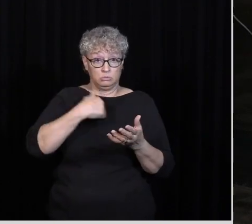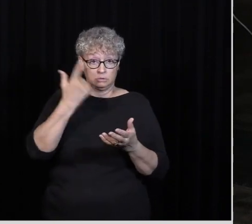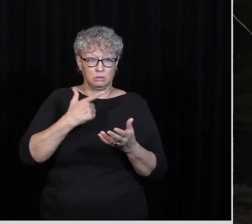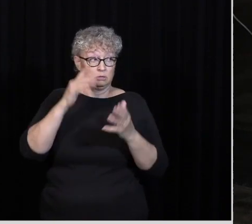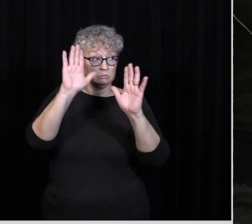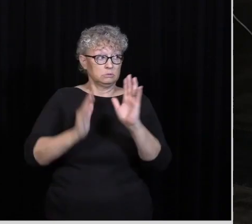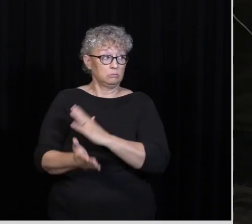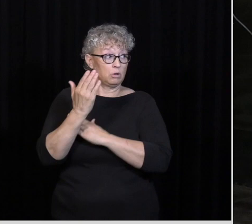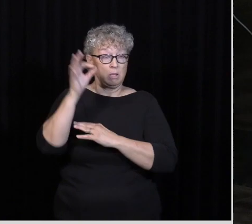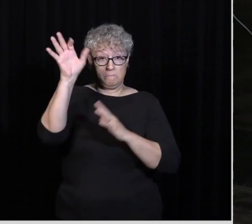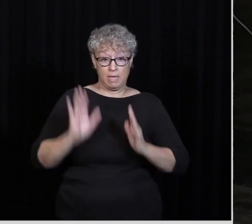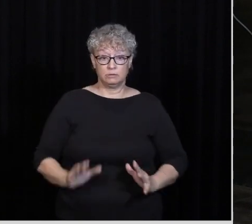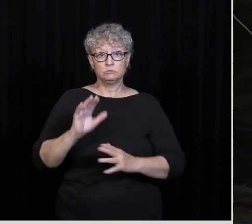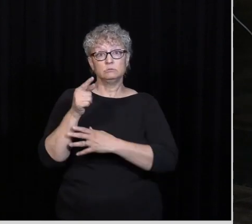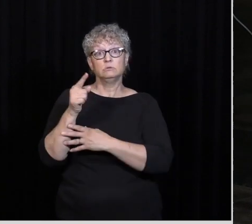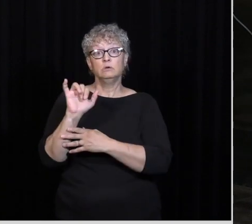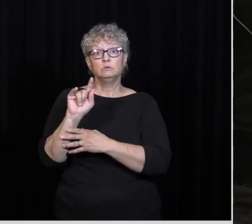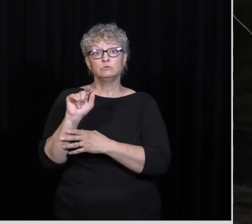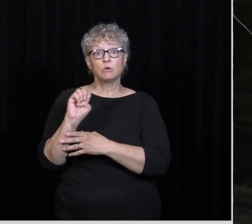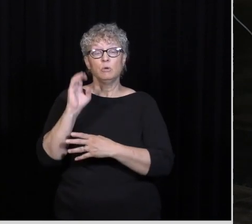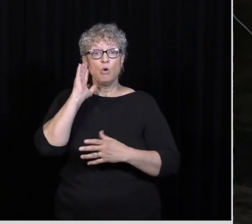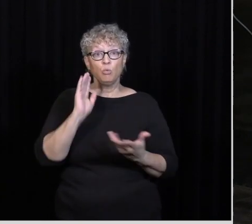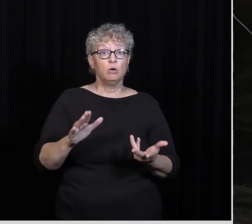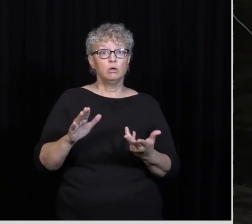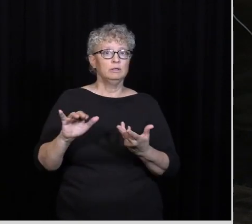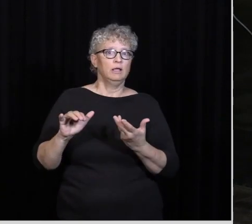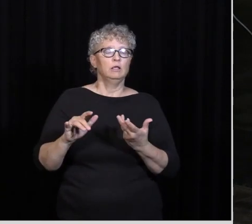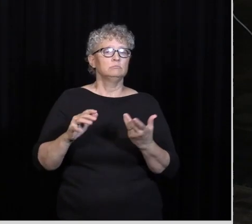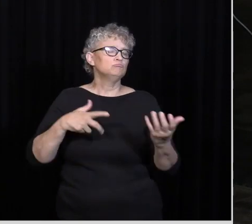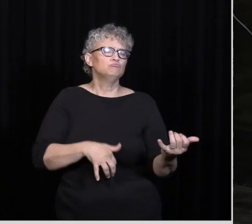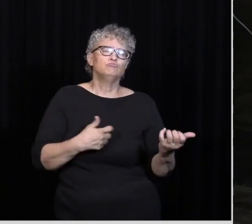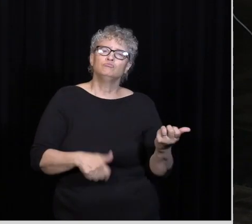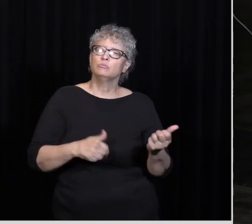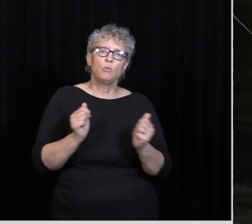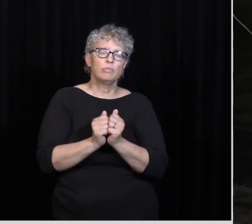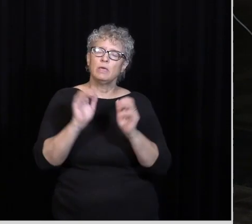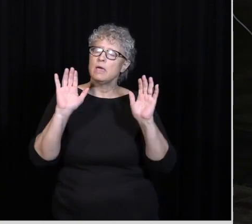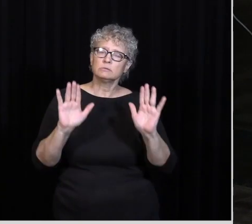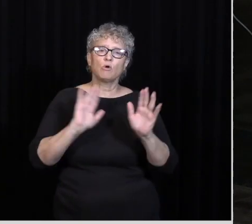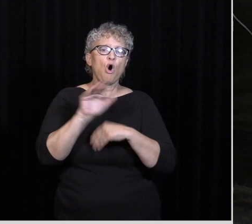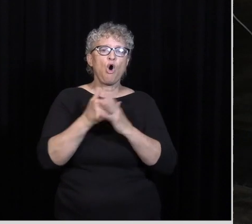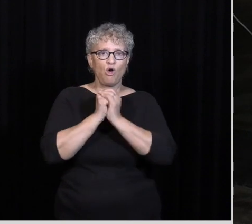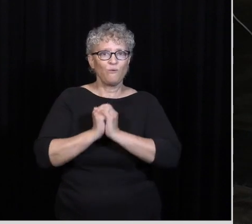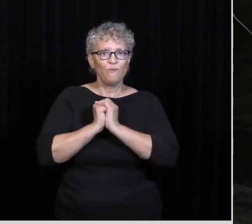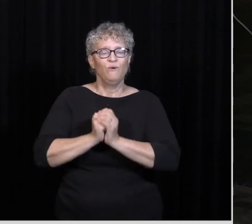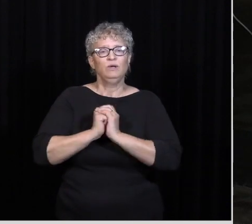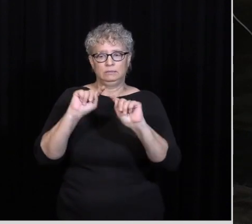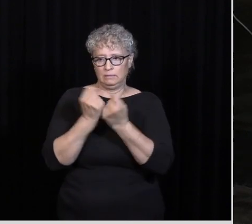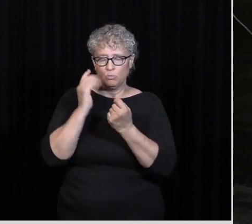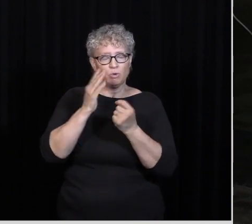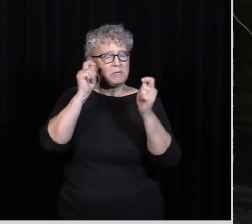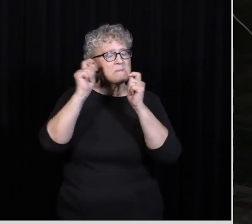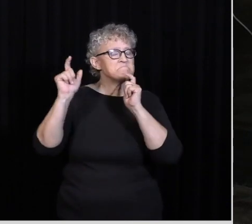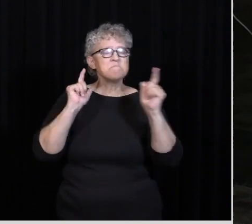Pastor Jerome Is going to do His best To play music With excellence And all of the worship Team with him Are going to be As amazing